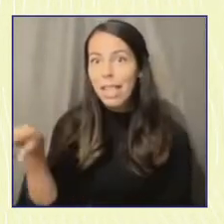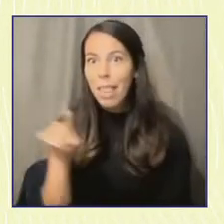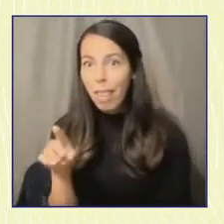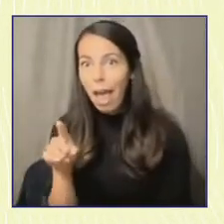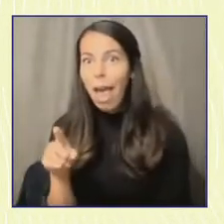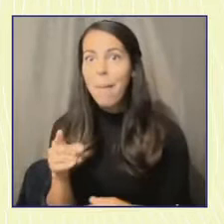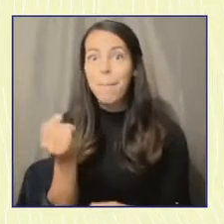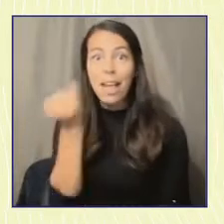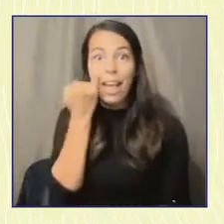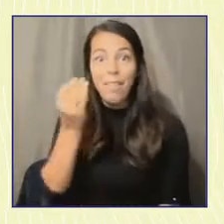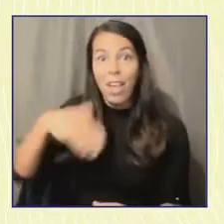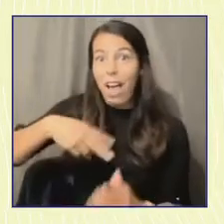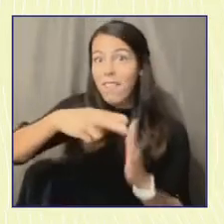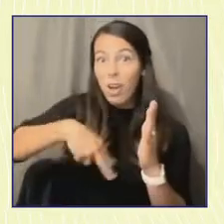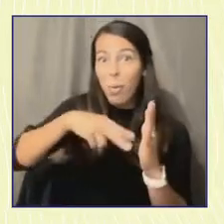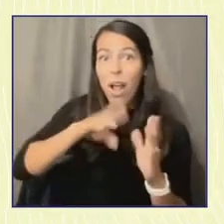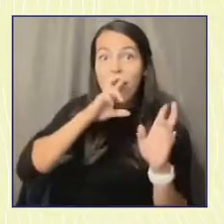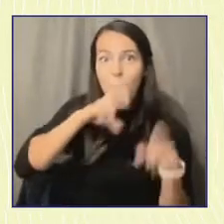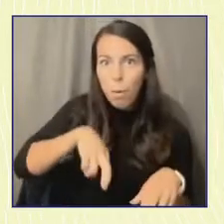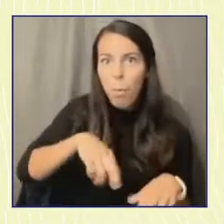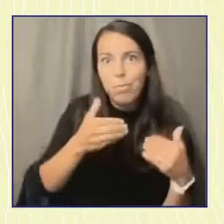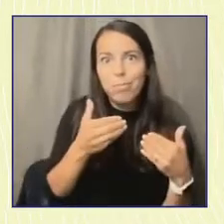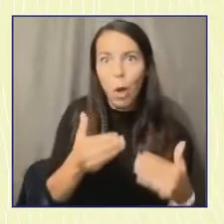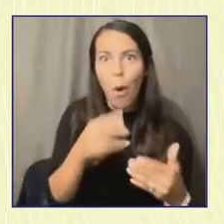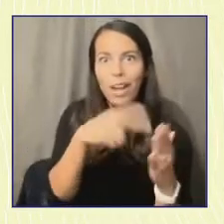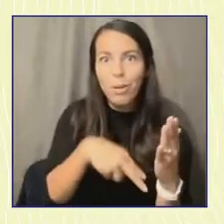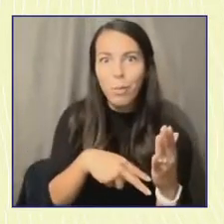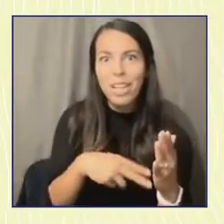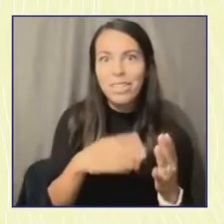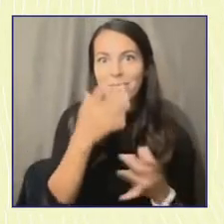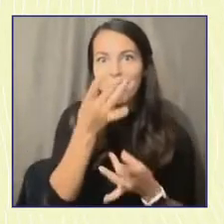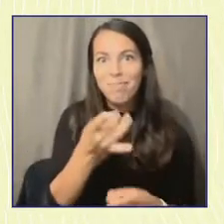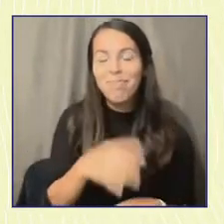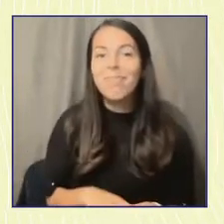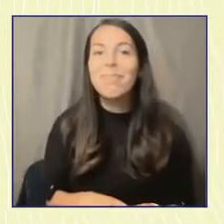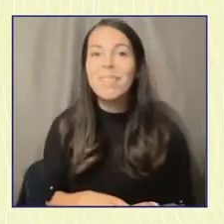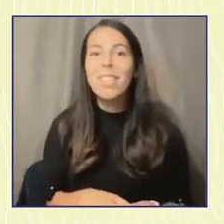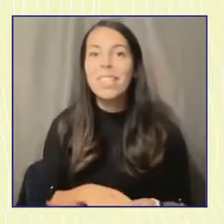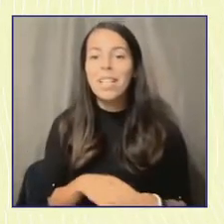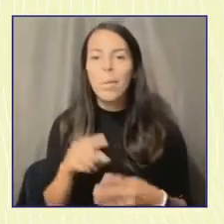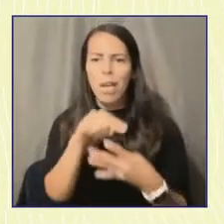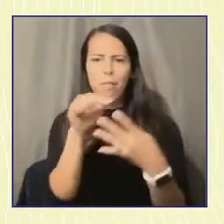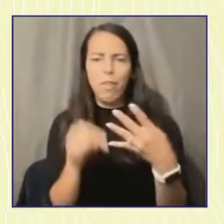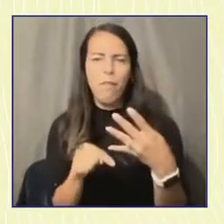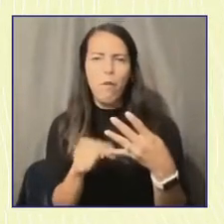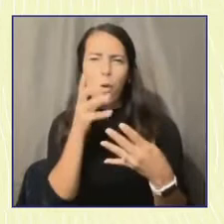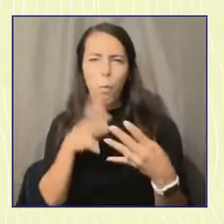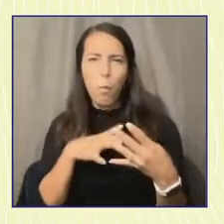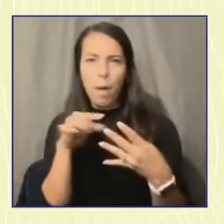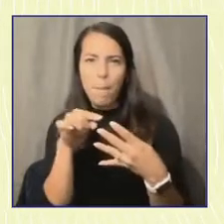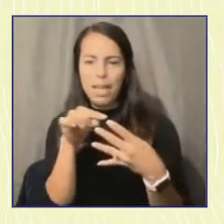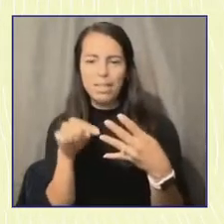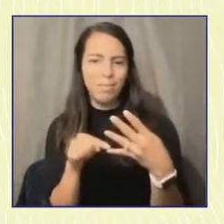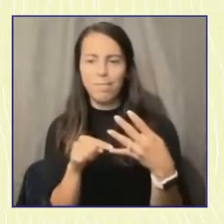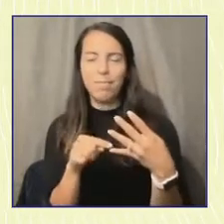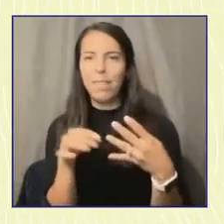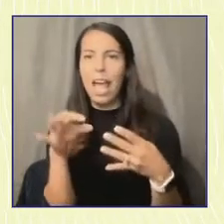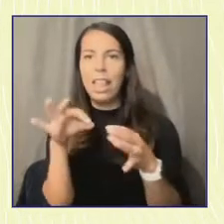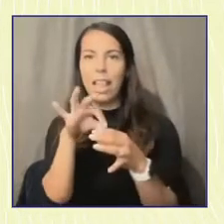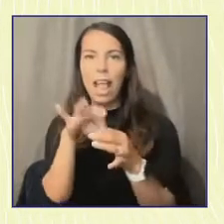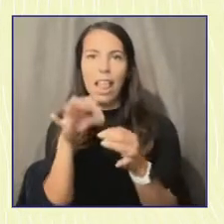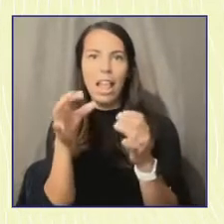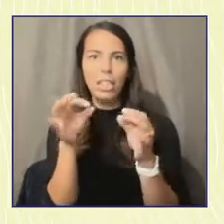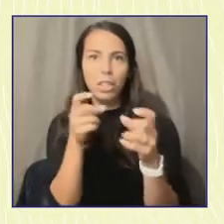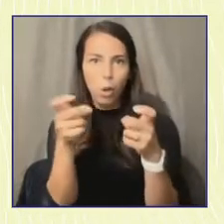Deputy Director Abby Kisa, Senior Researcher Noria Hyatt, and Elections Coordinator Ruby Bell Booth. They are